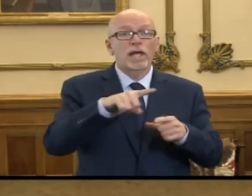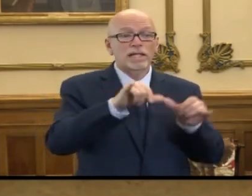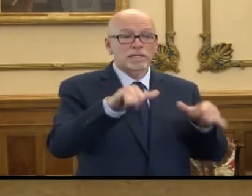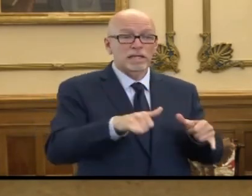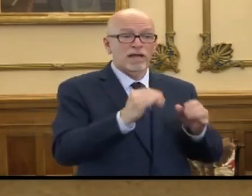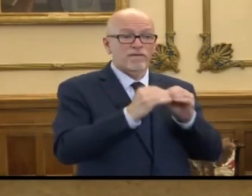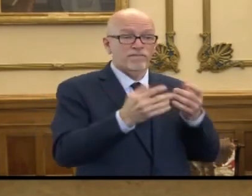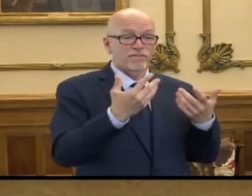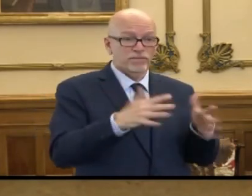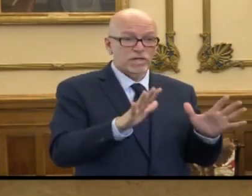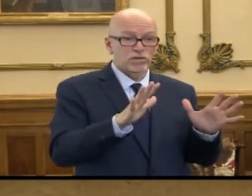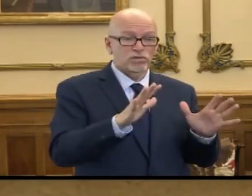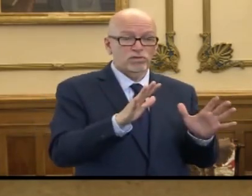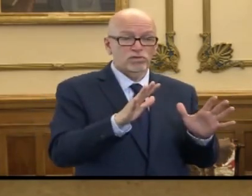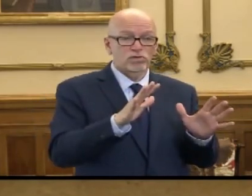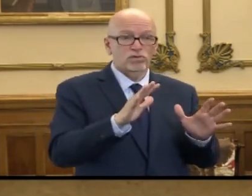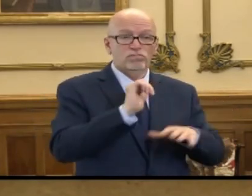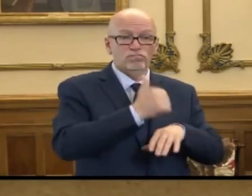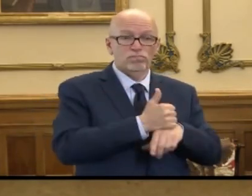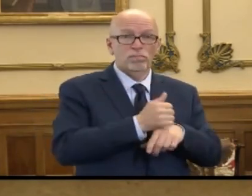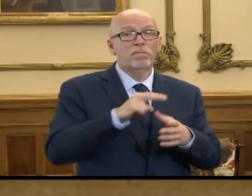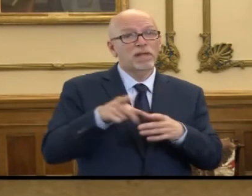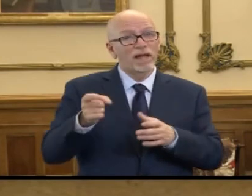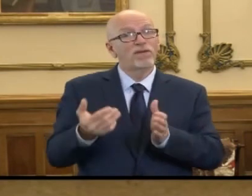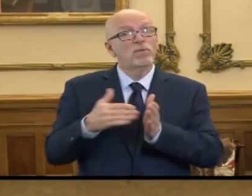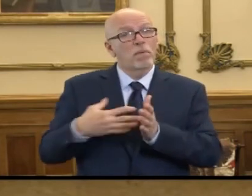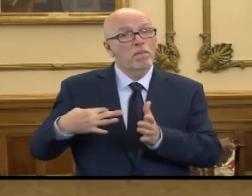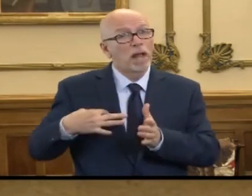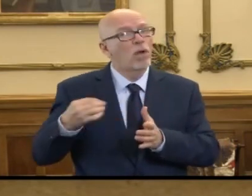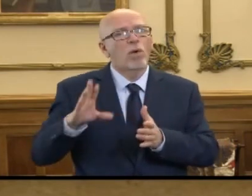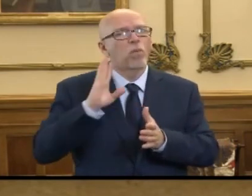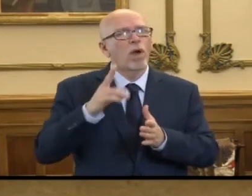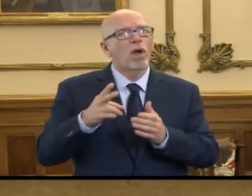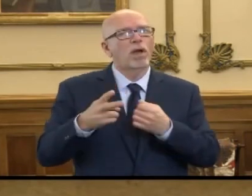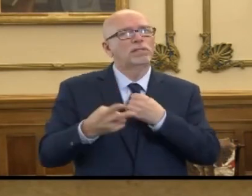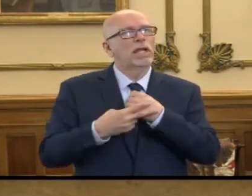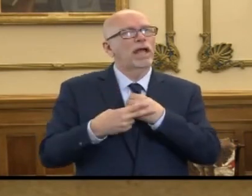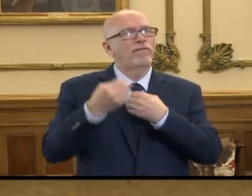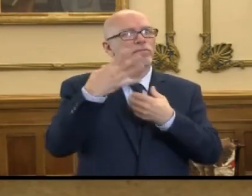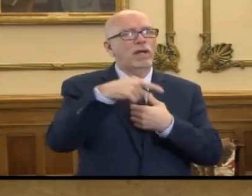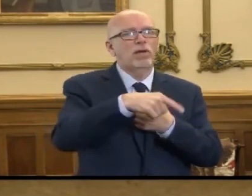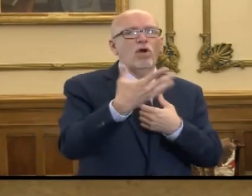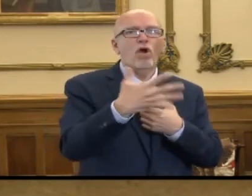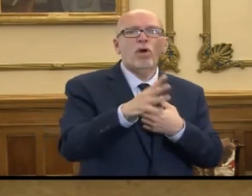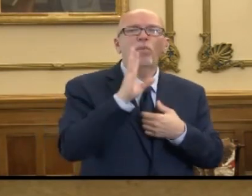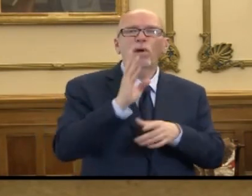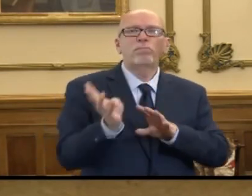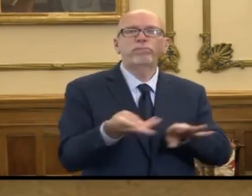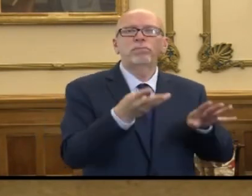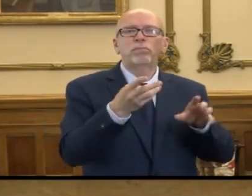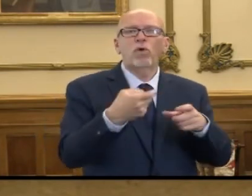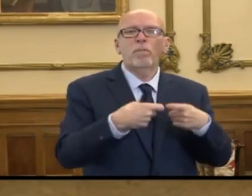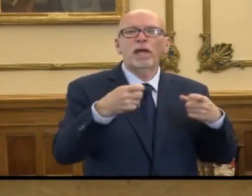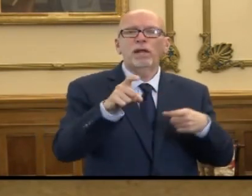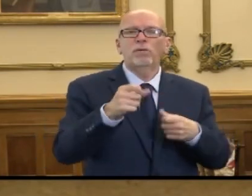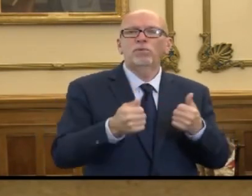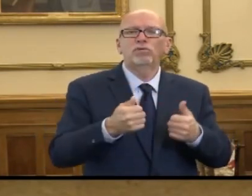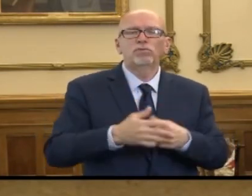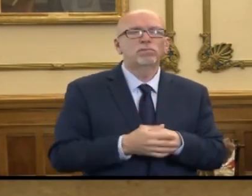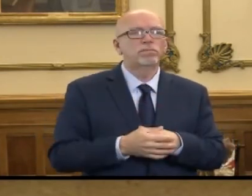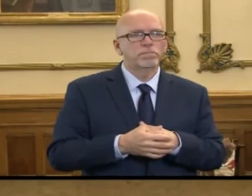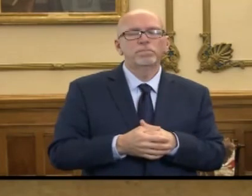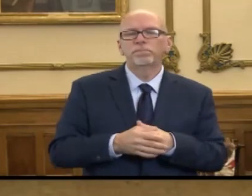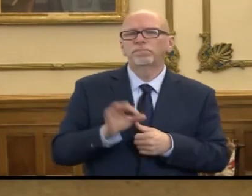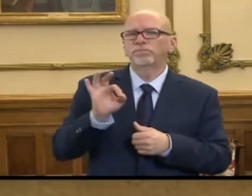system set up for those folks in place, will they have to reapply or will their information be sort of ported over to this new system? So